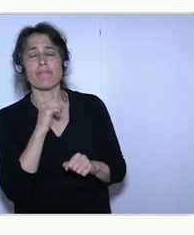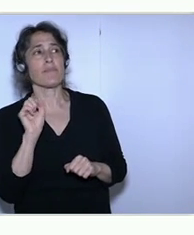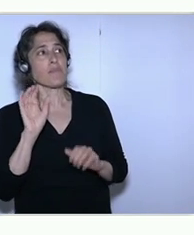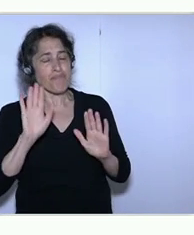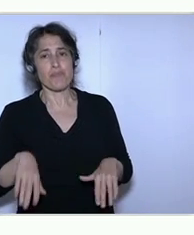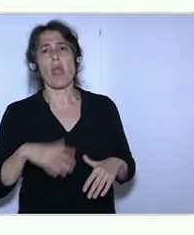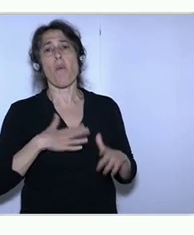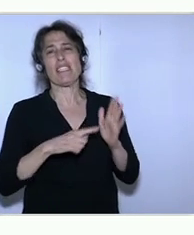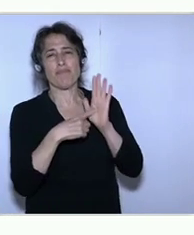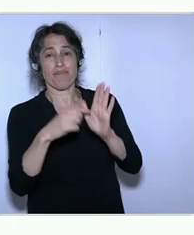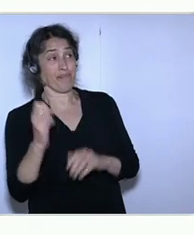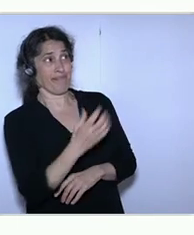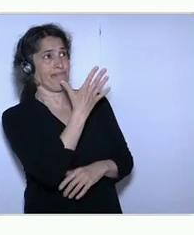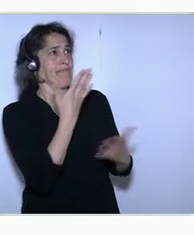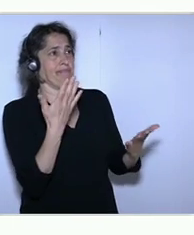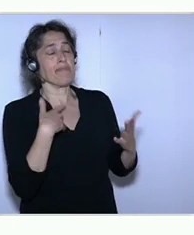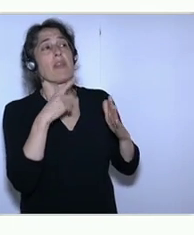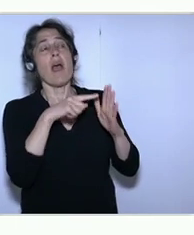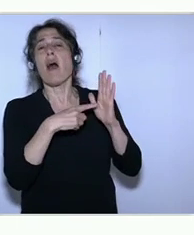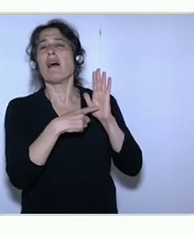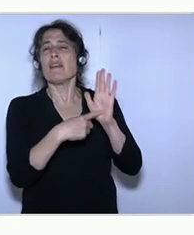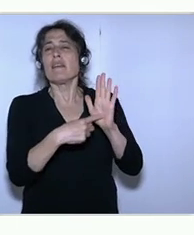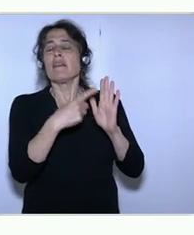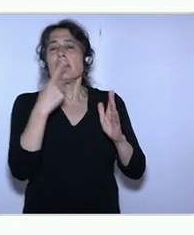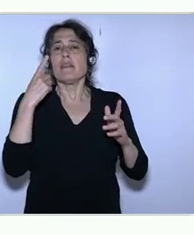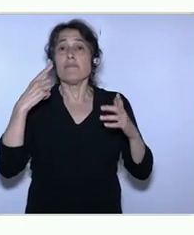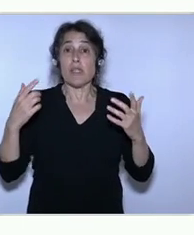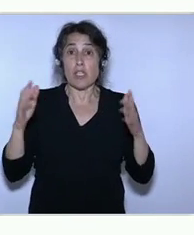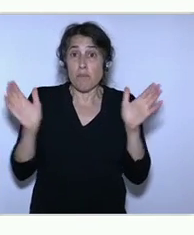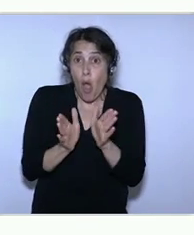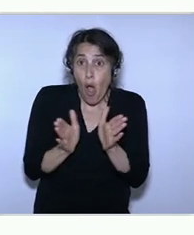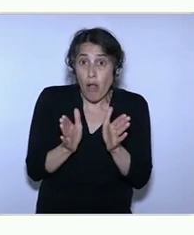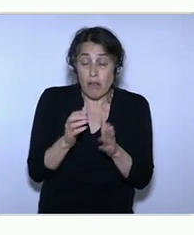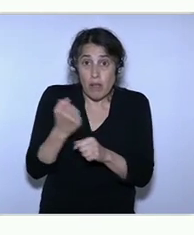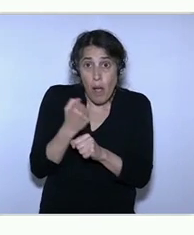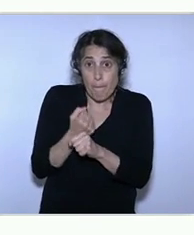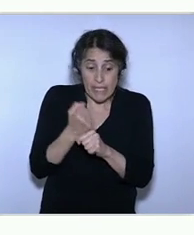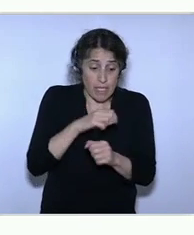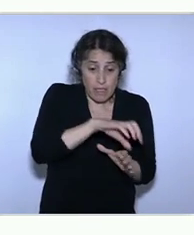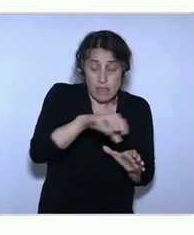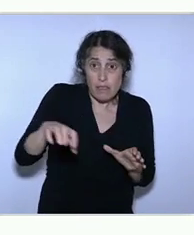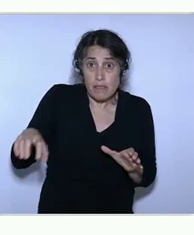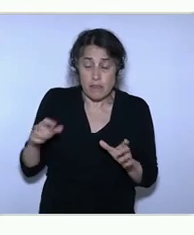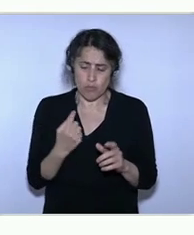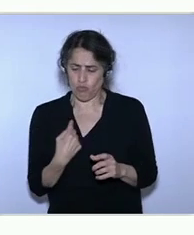were basically to make it really easy to do the basic things that a startup needs to do. And this